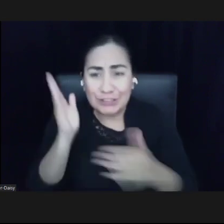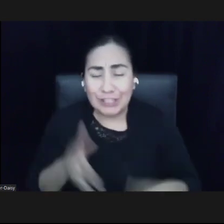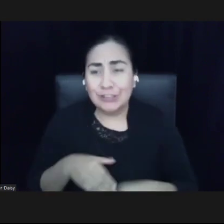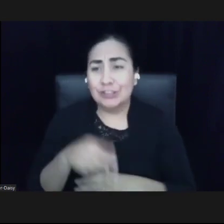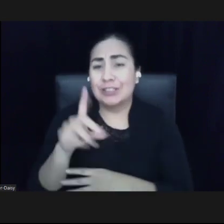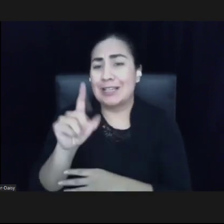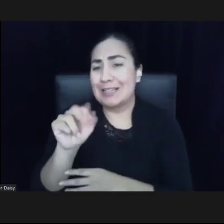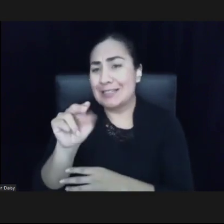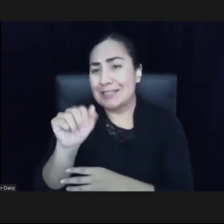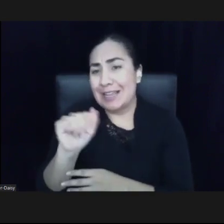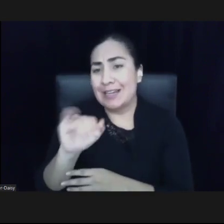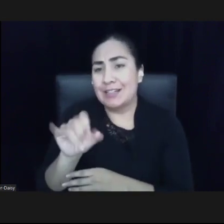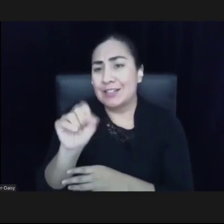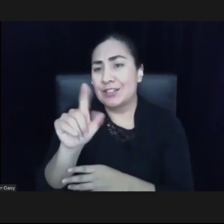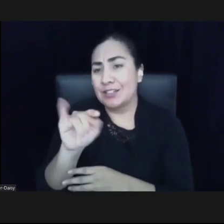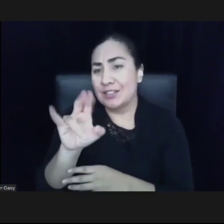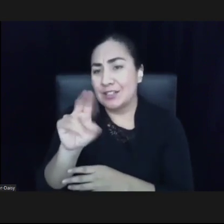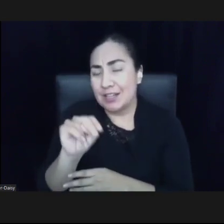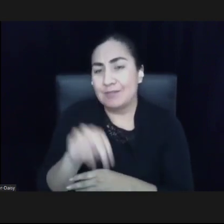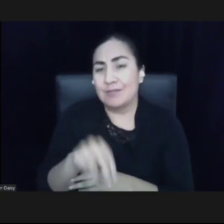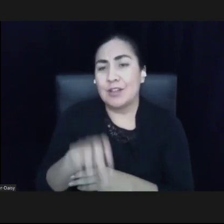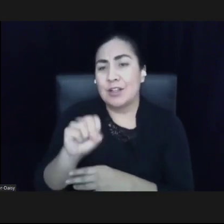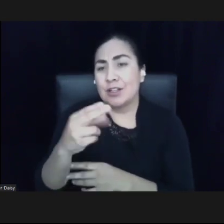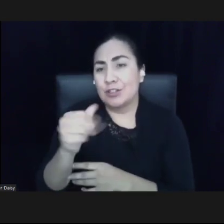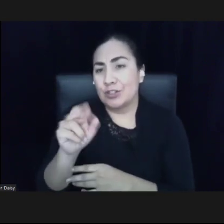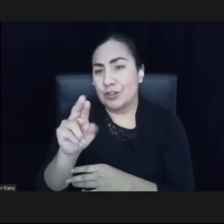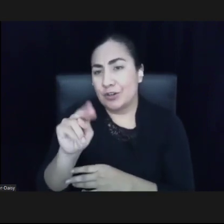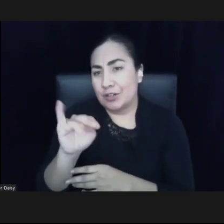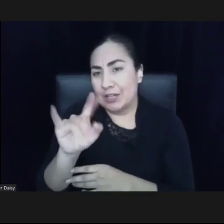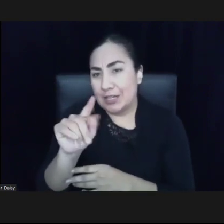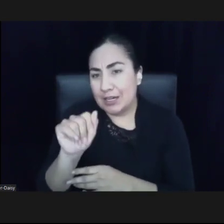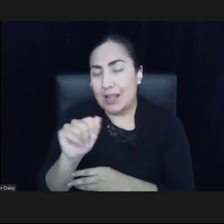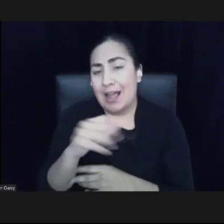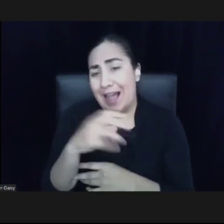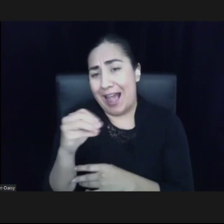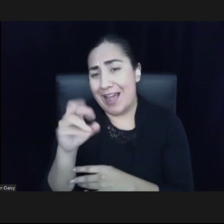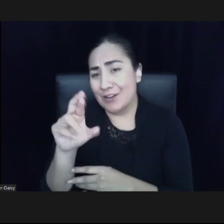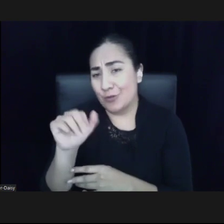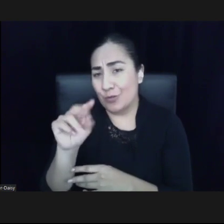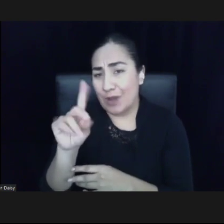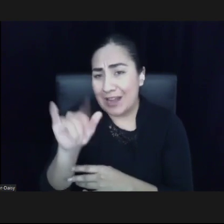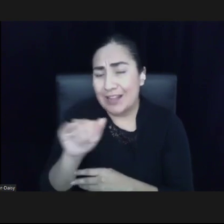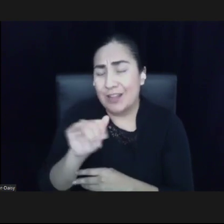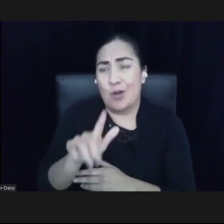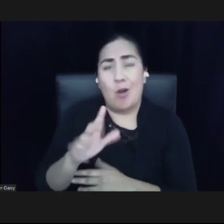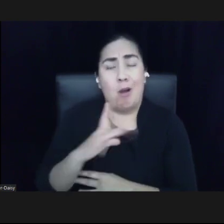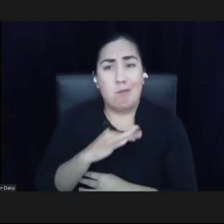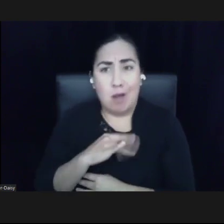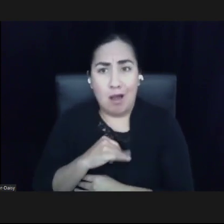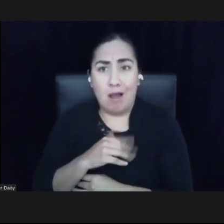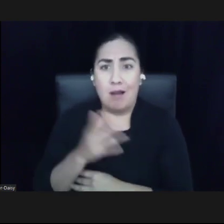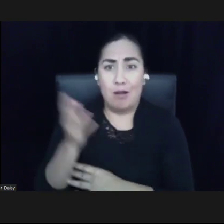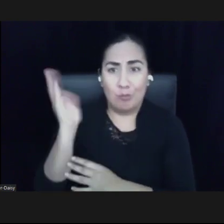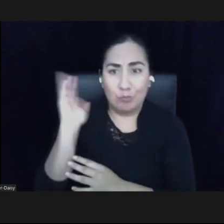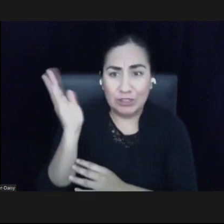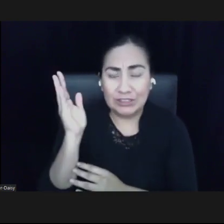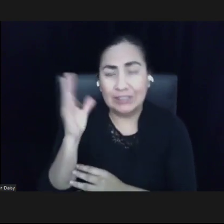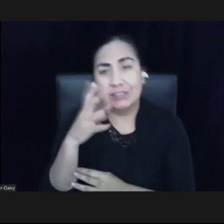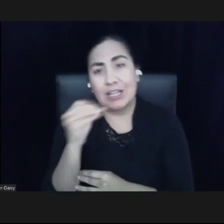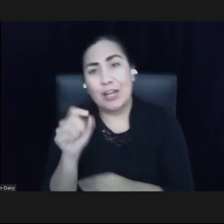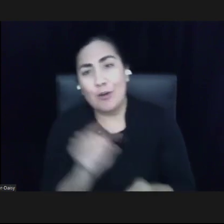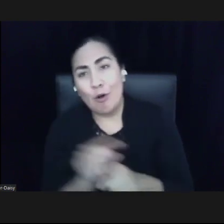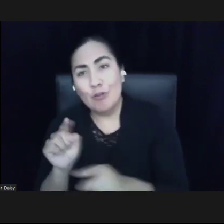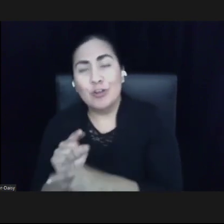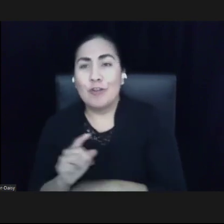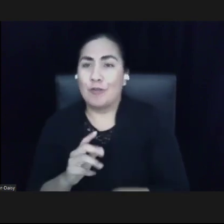Sharnita, and Randy for your incredible incredible presentations and for speaking about, um, really speaking to